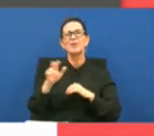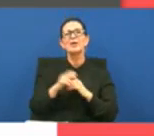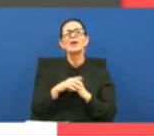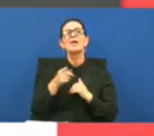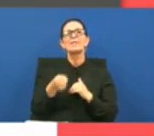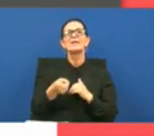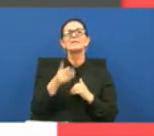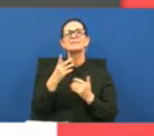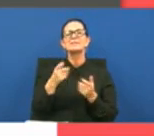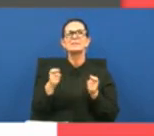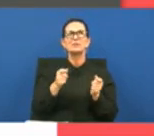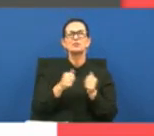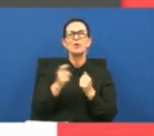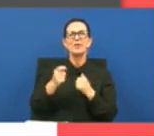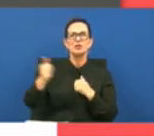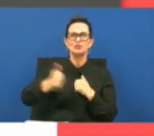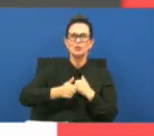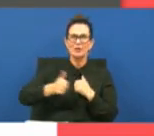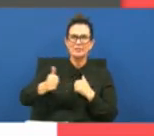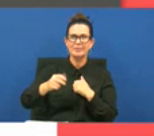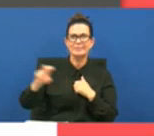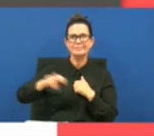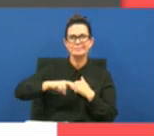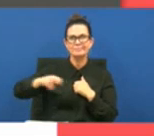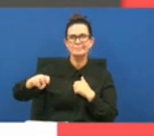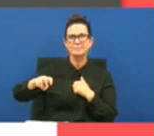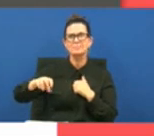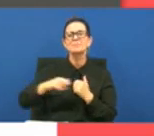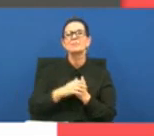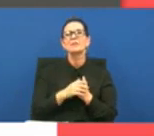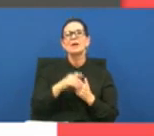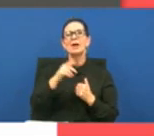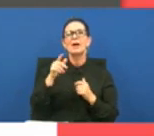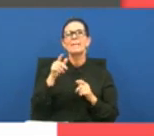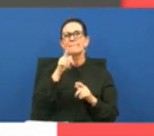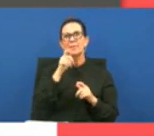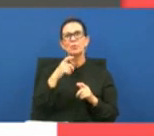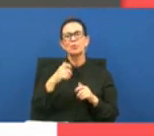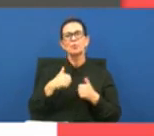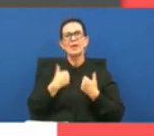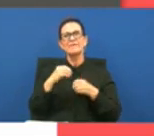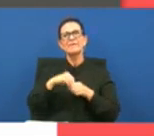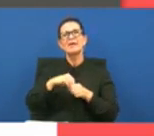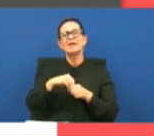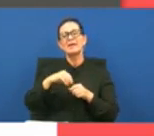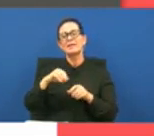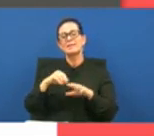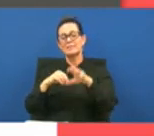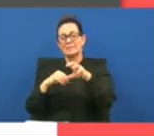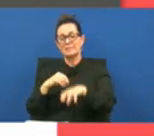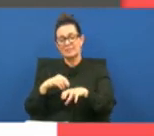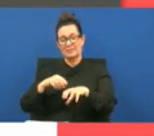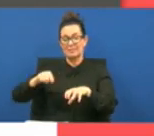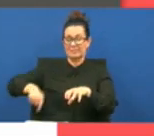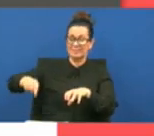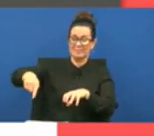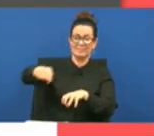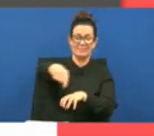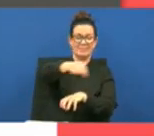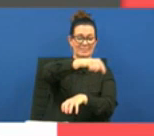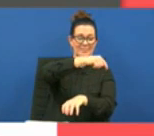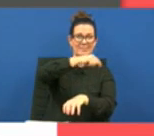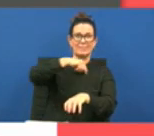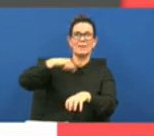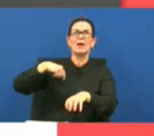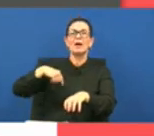transportation and in terms of people who are in out of out of line areas are having issues with transportation so that is something that we